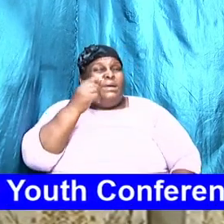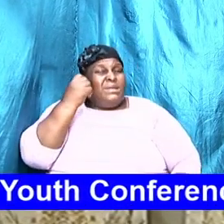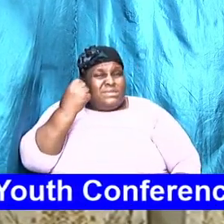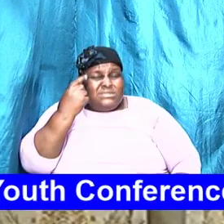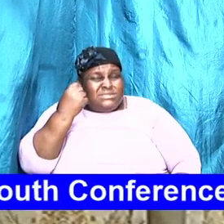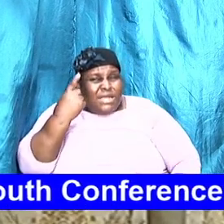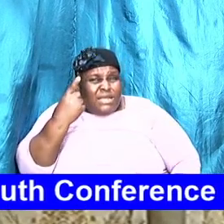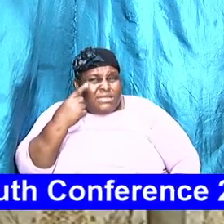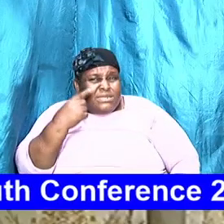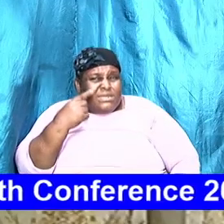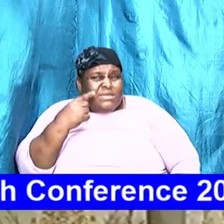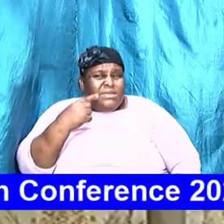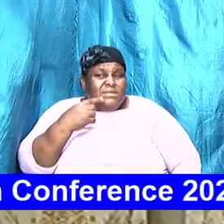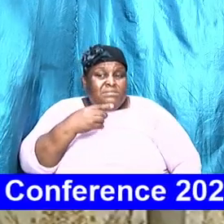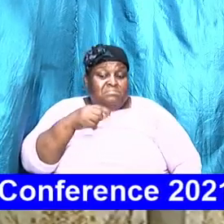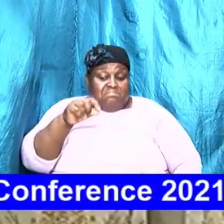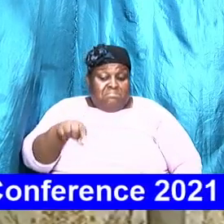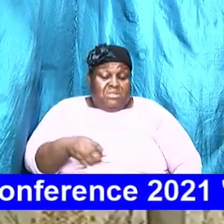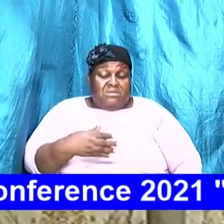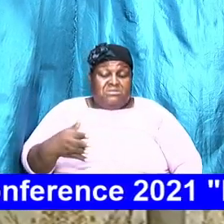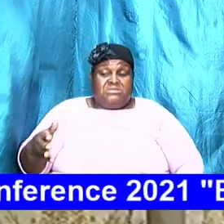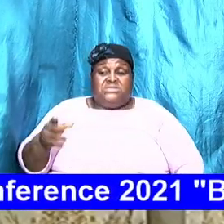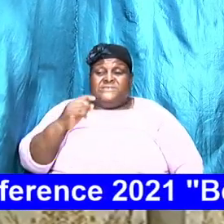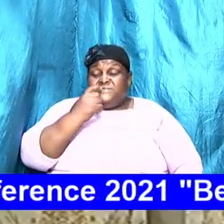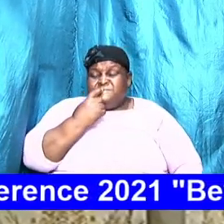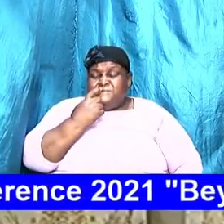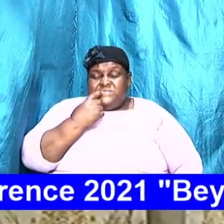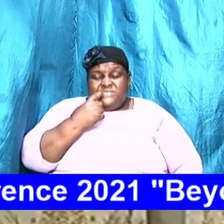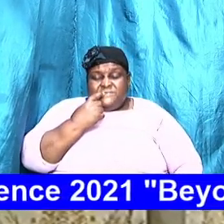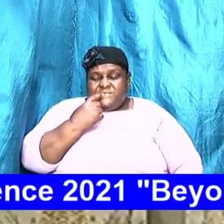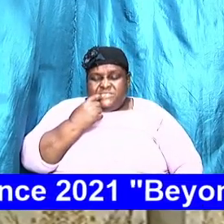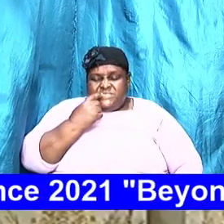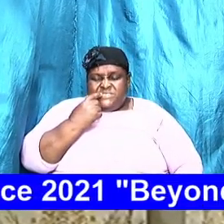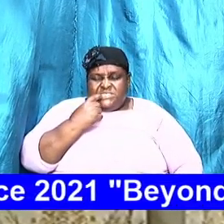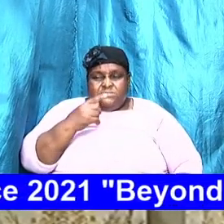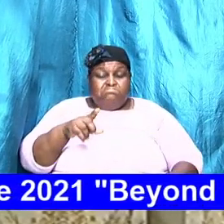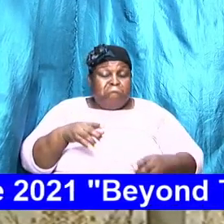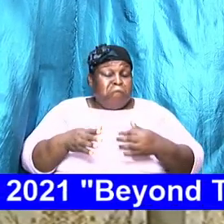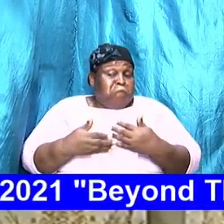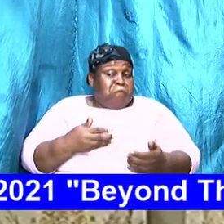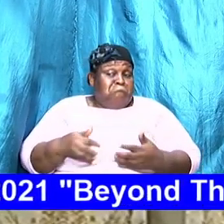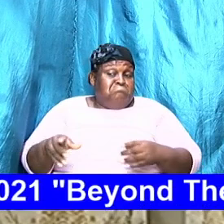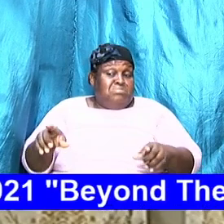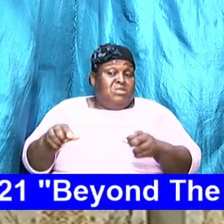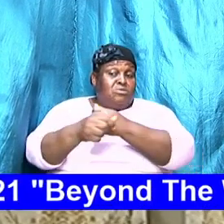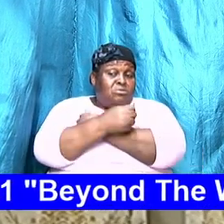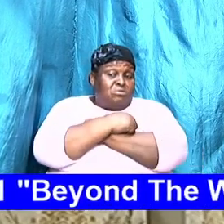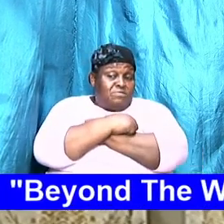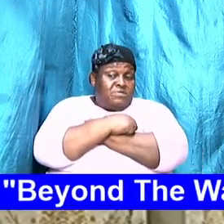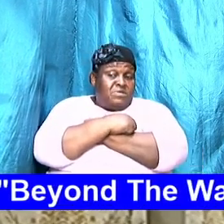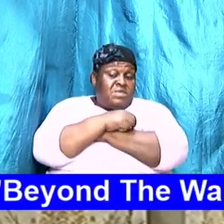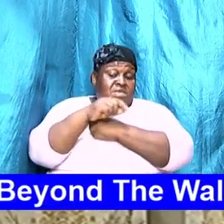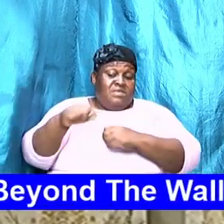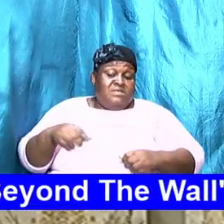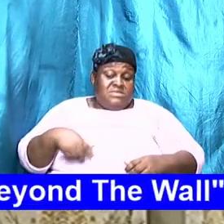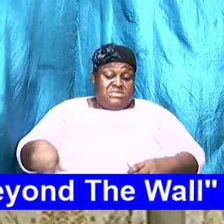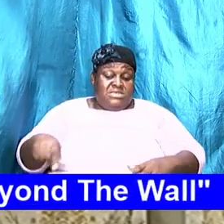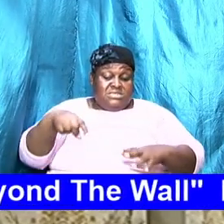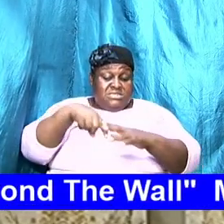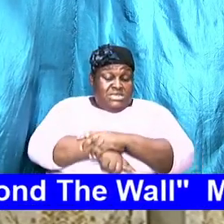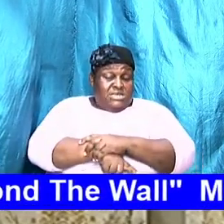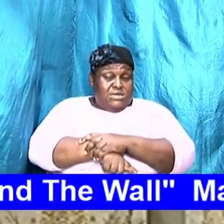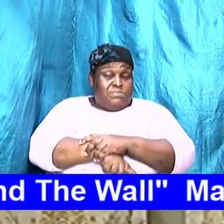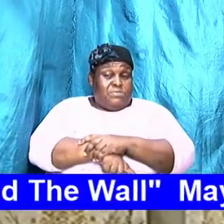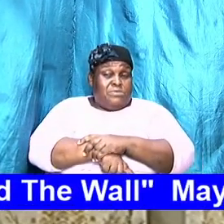this thing is serious although it is lovely this thing is deep and it requires